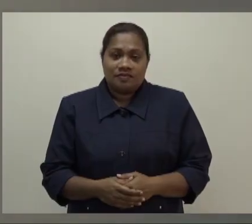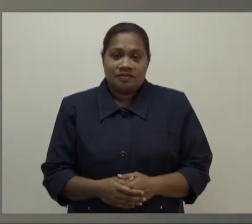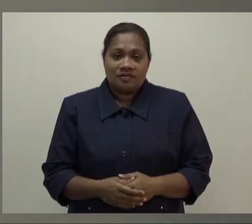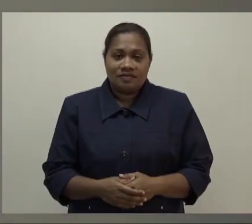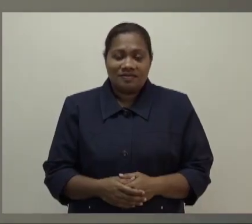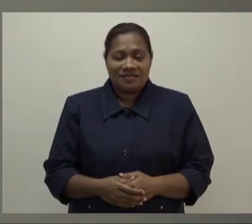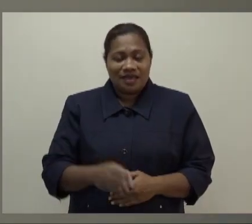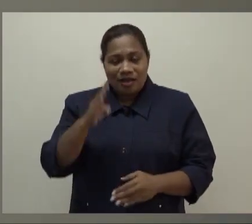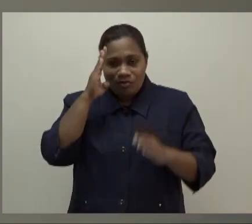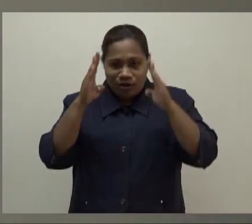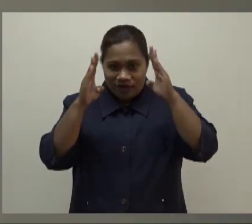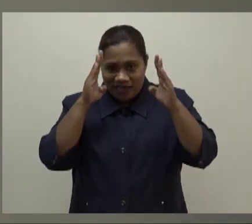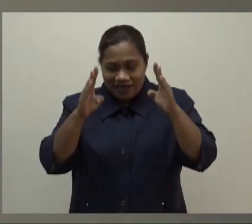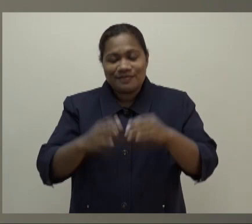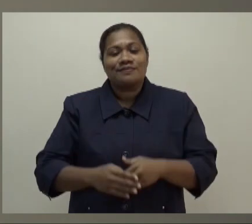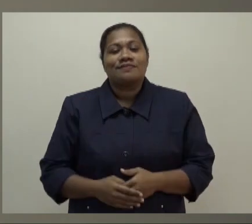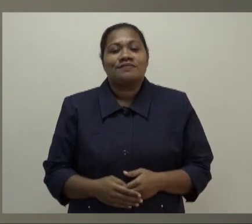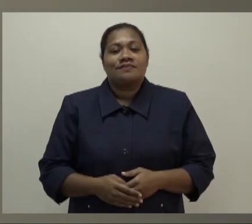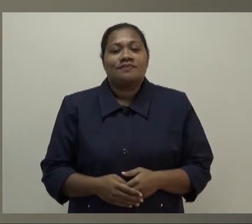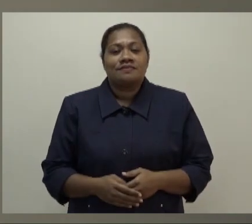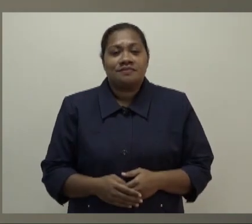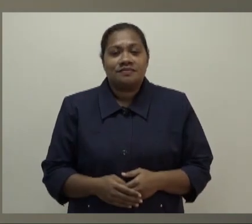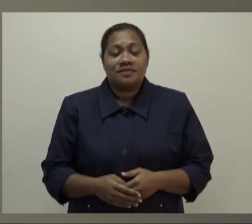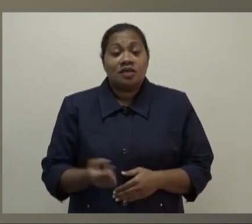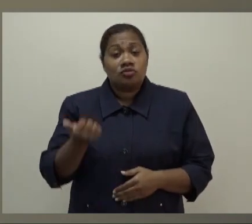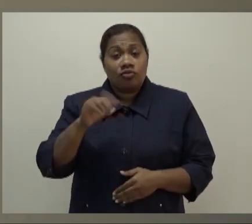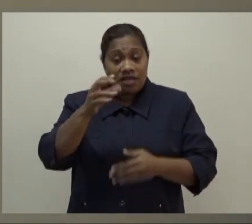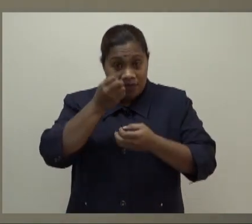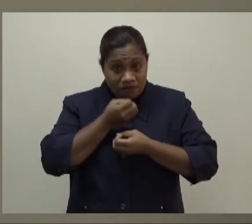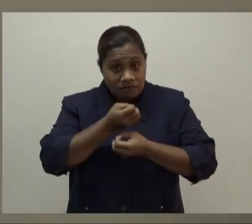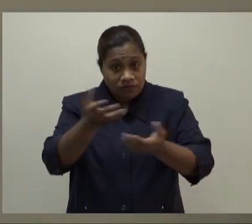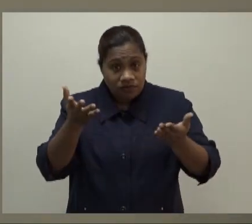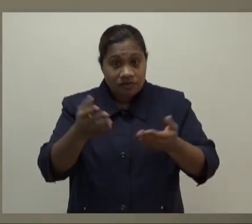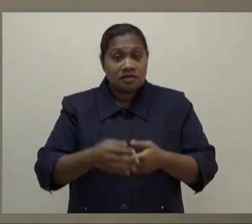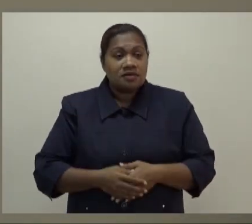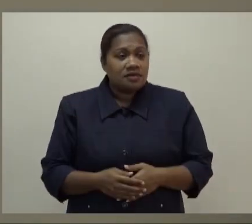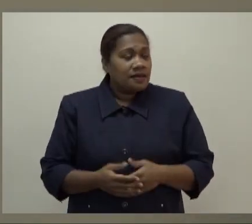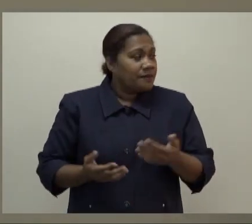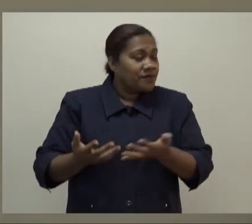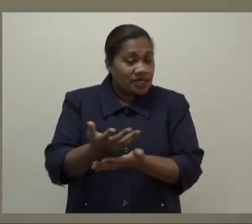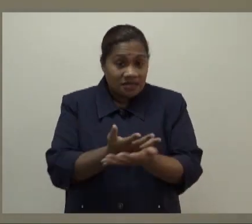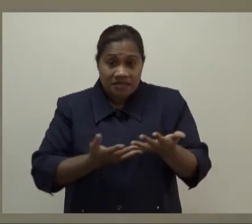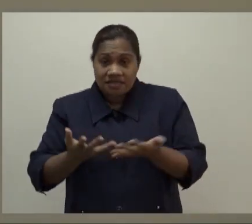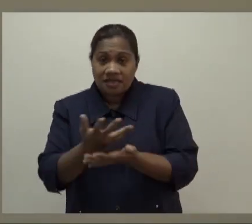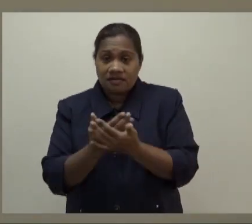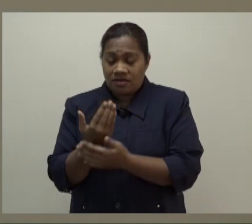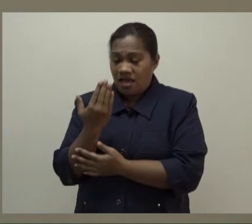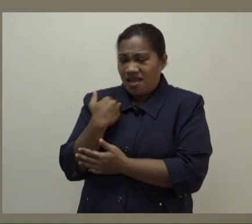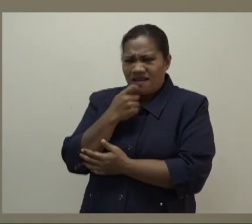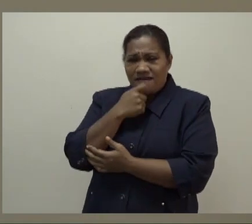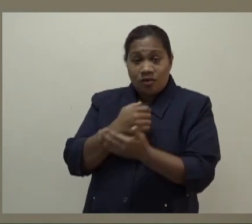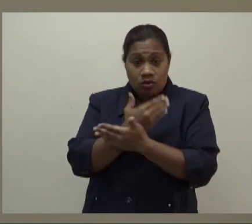Bolobinaka, this has been highlighted in many of our discussions and statements over the last few days.